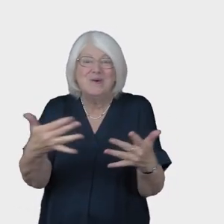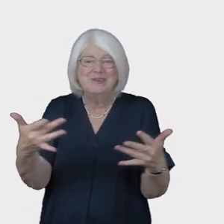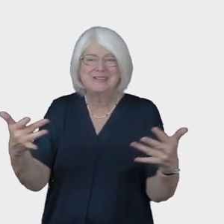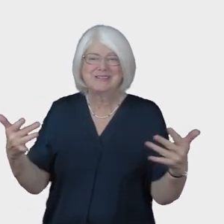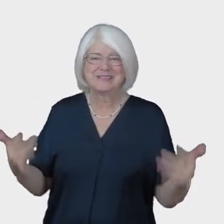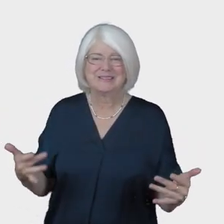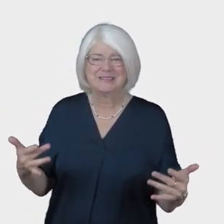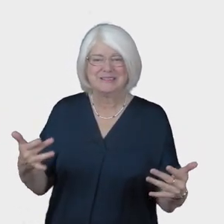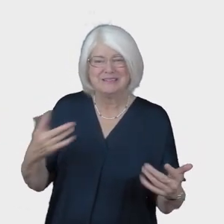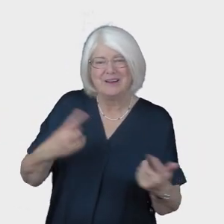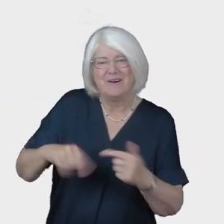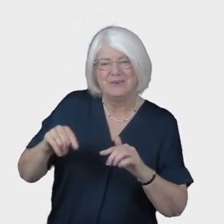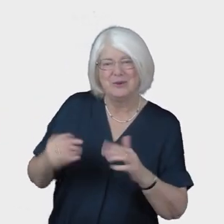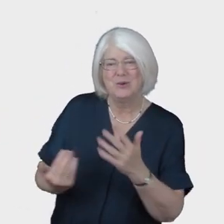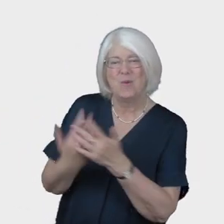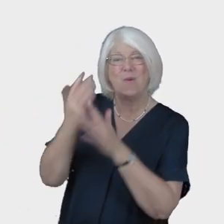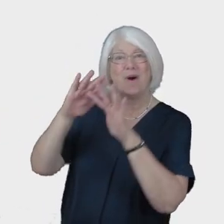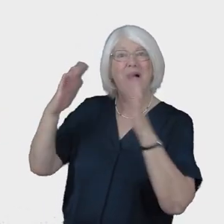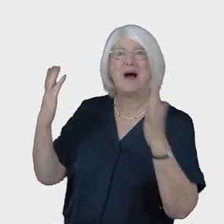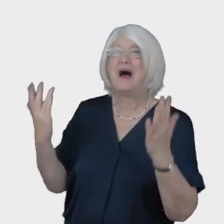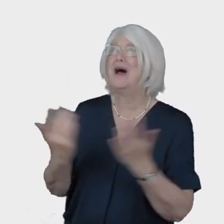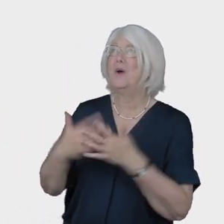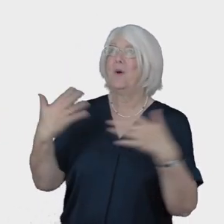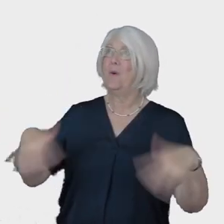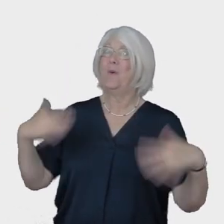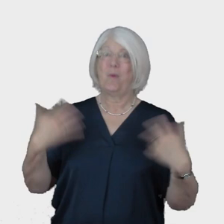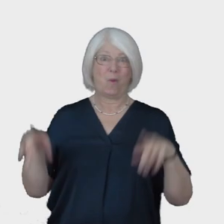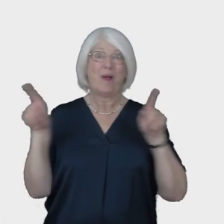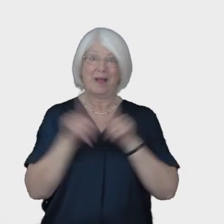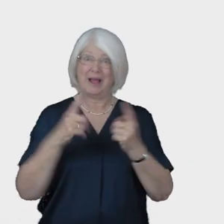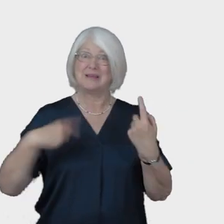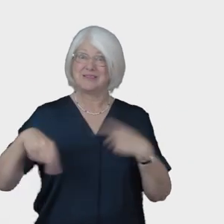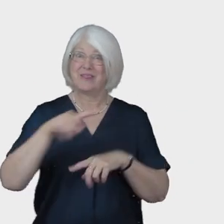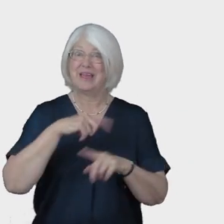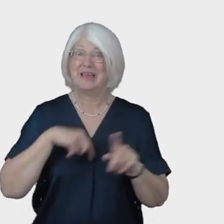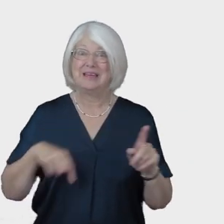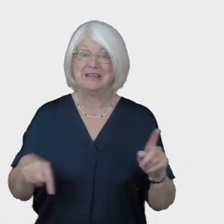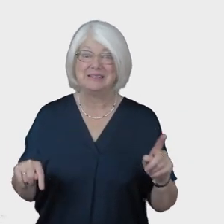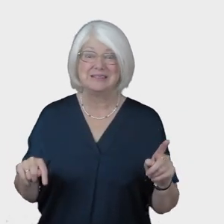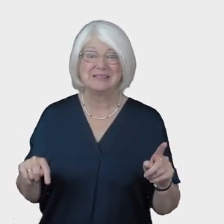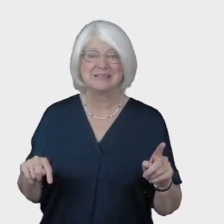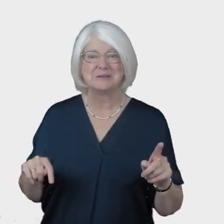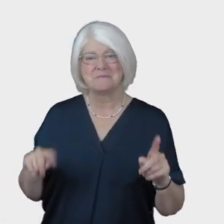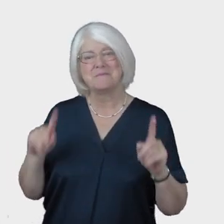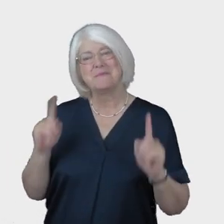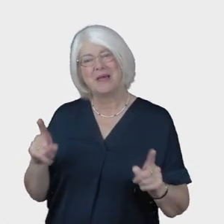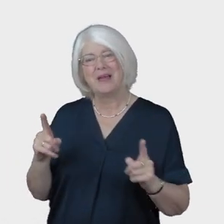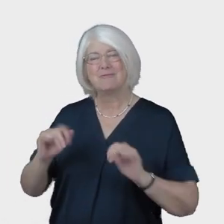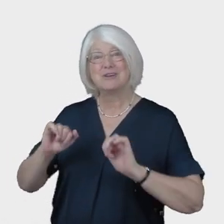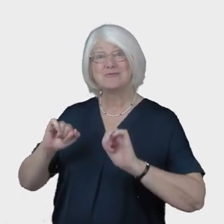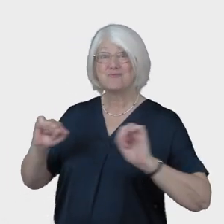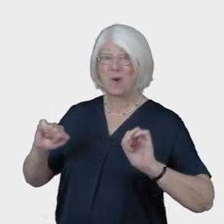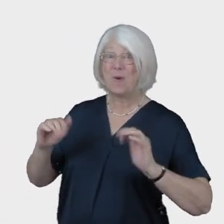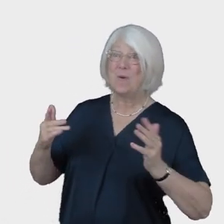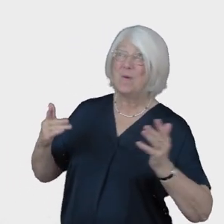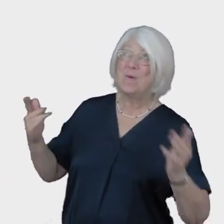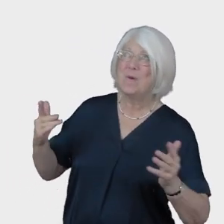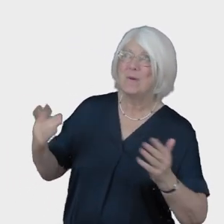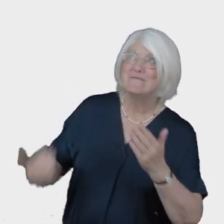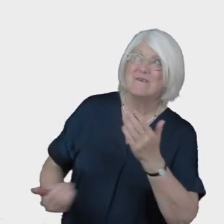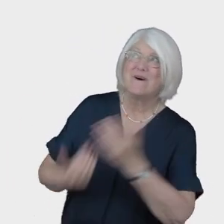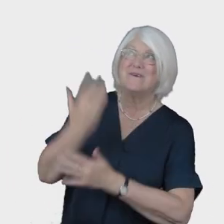thousands of new ones as great as this there is